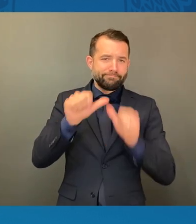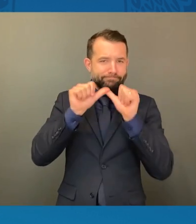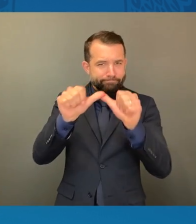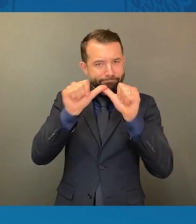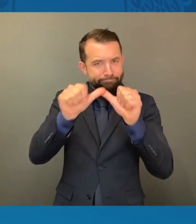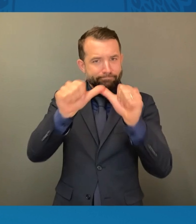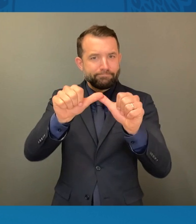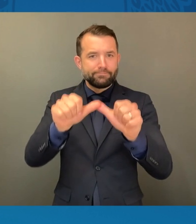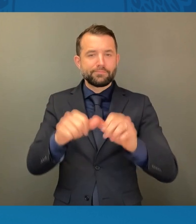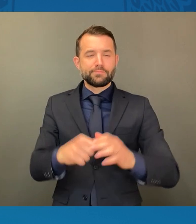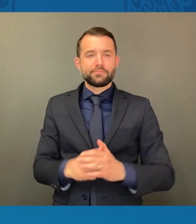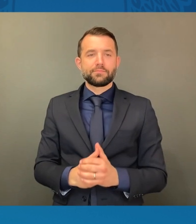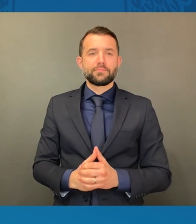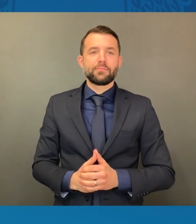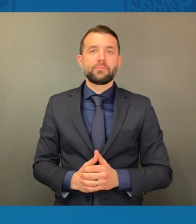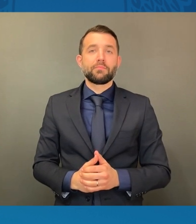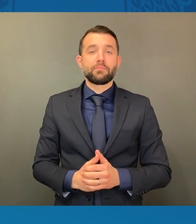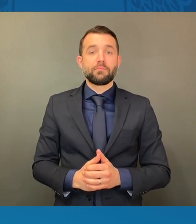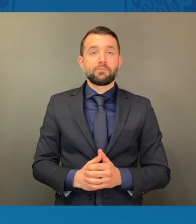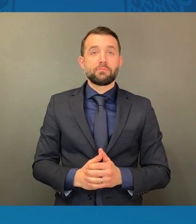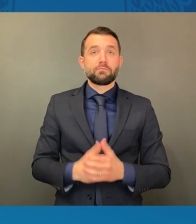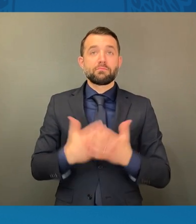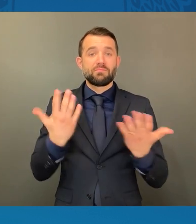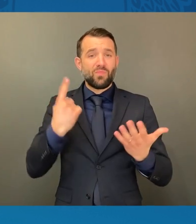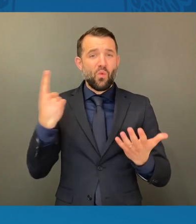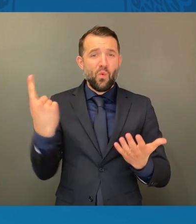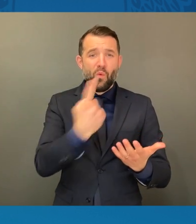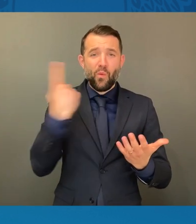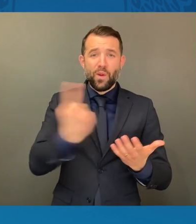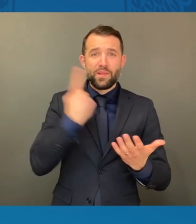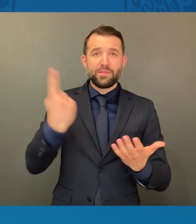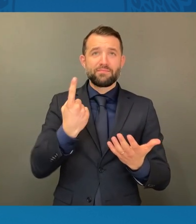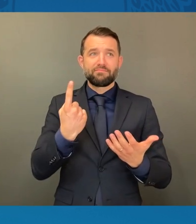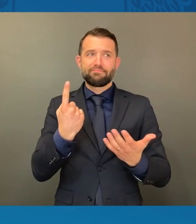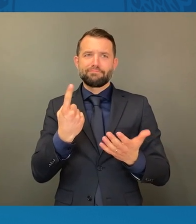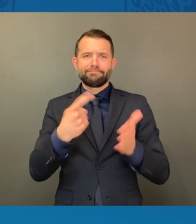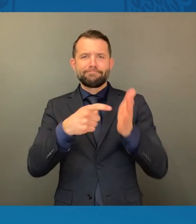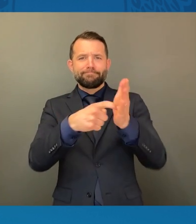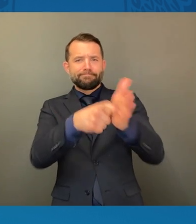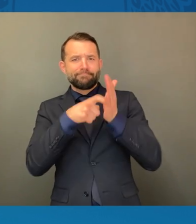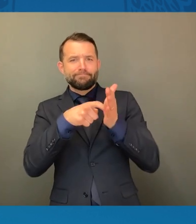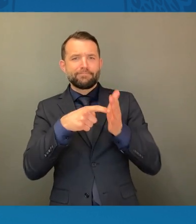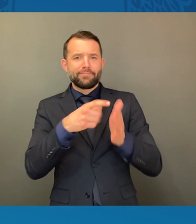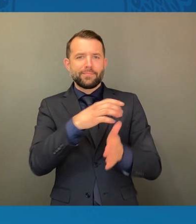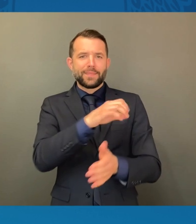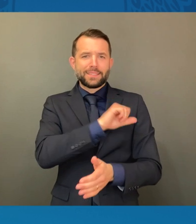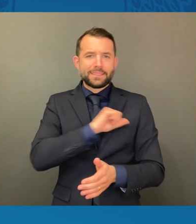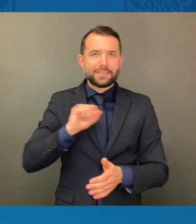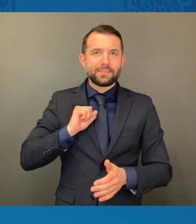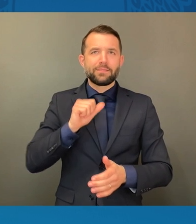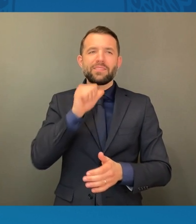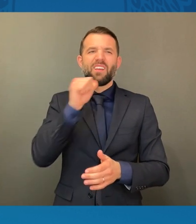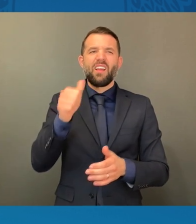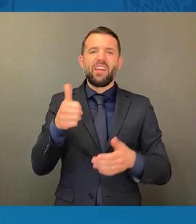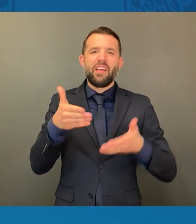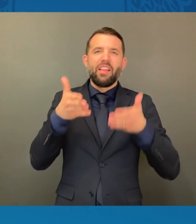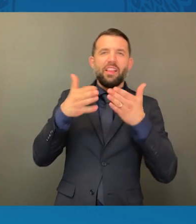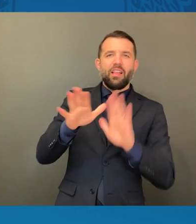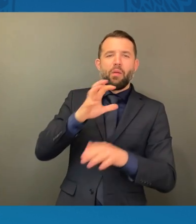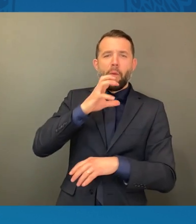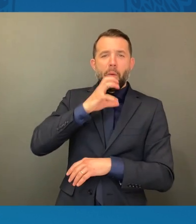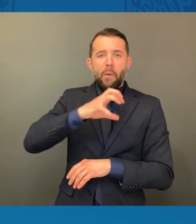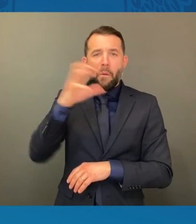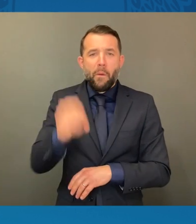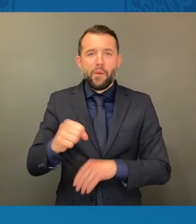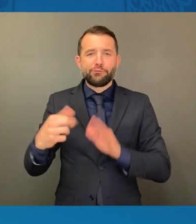And it also demands we continue to push the Senate to not allow an arcane rule to deny us this sacred right.